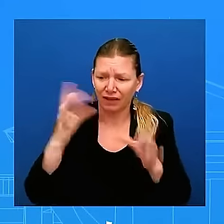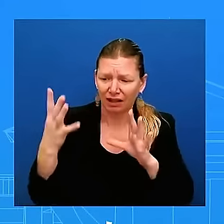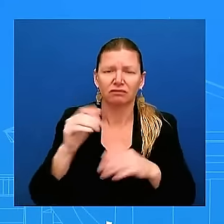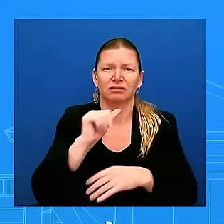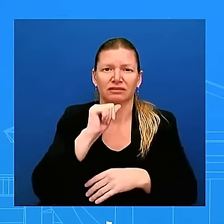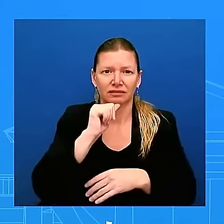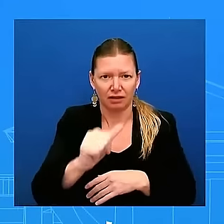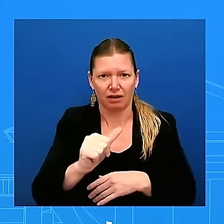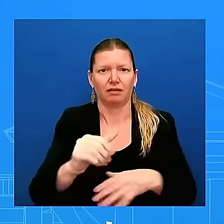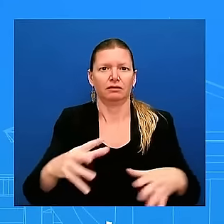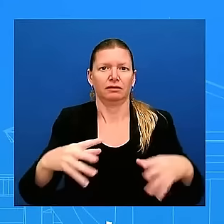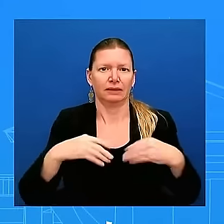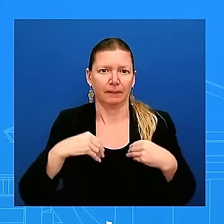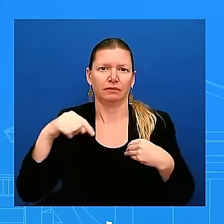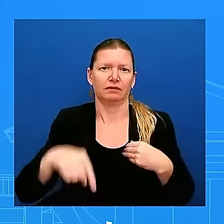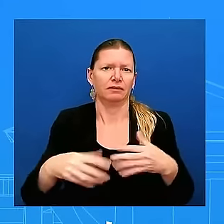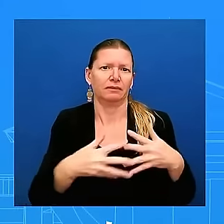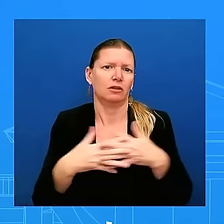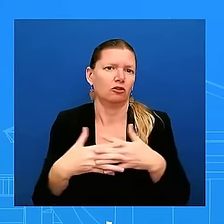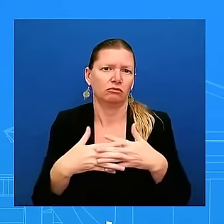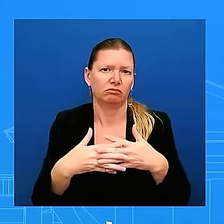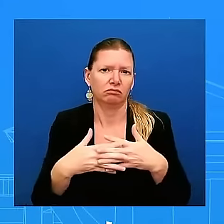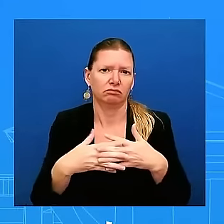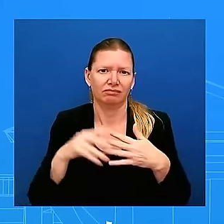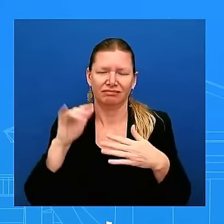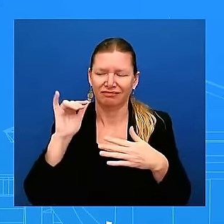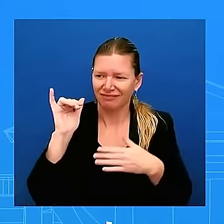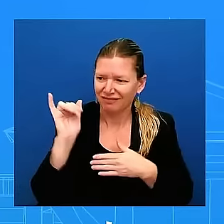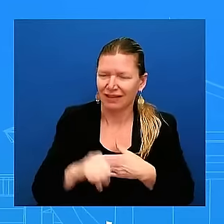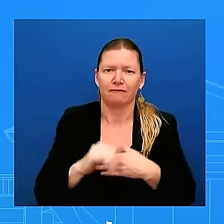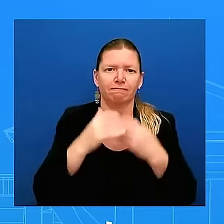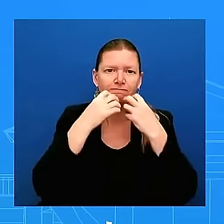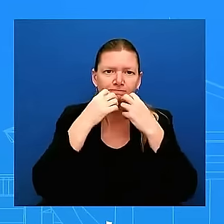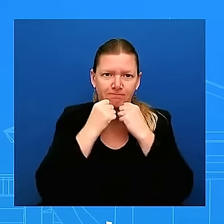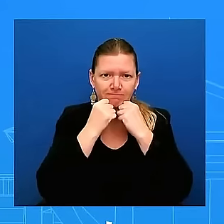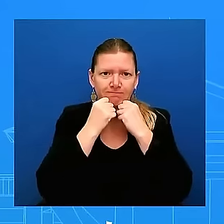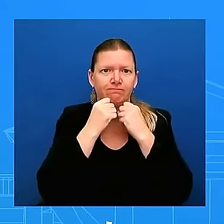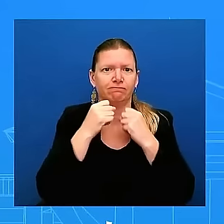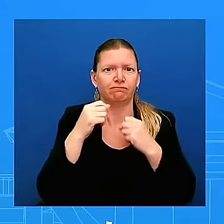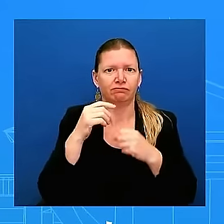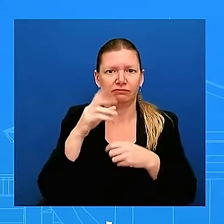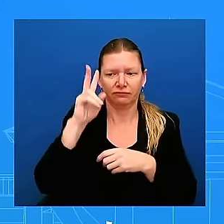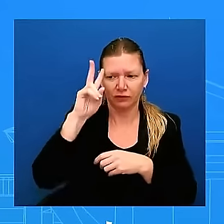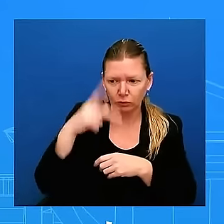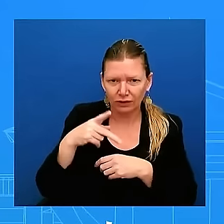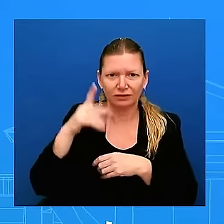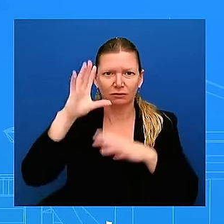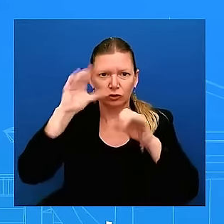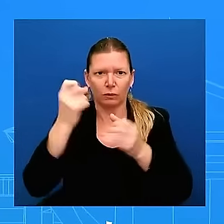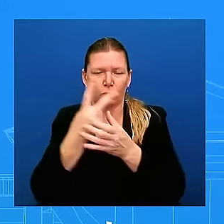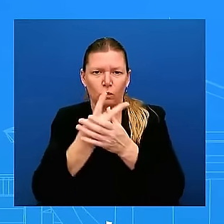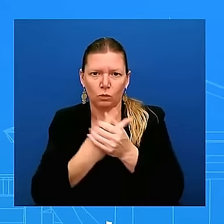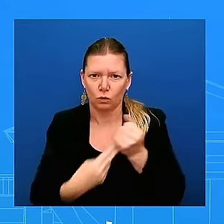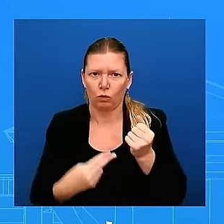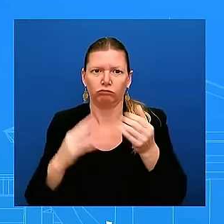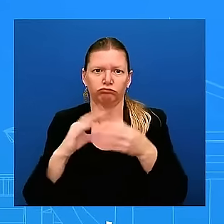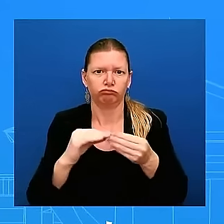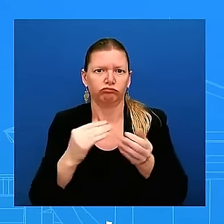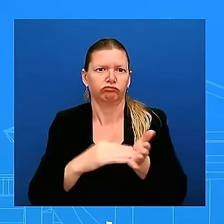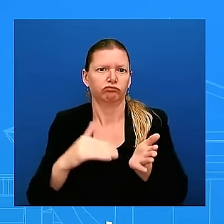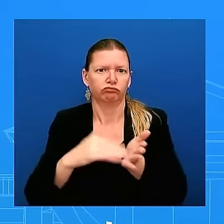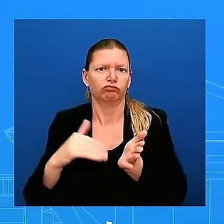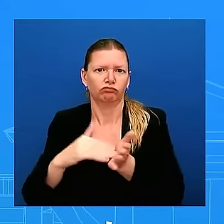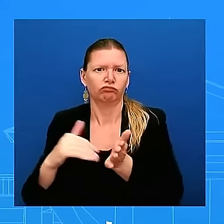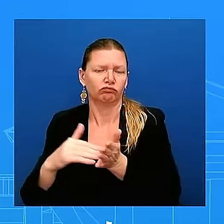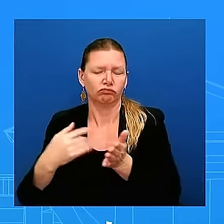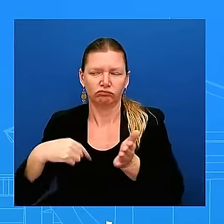at every turn and encourage all leaders to do the same so we're going to be very clear about that we've been consistent it's not just here domestically we're going to continue